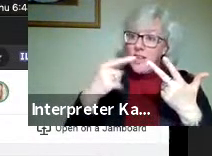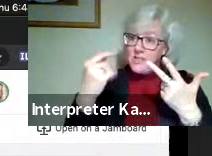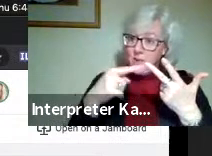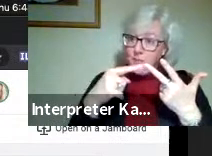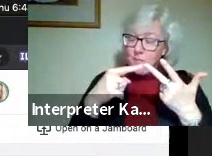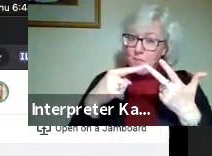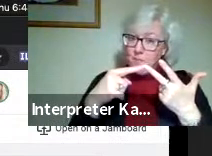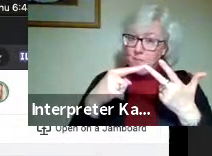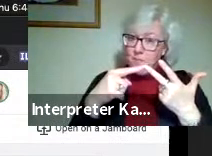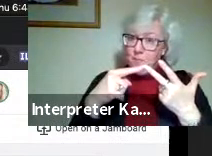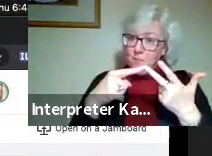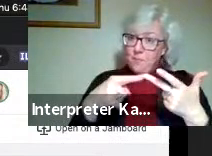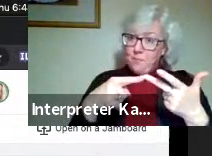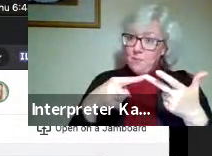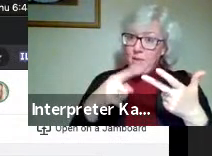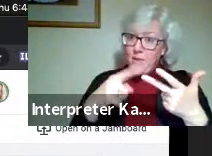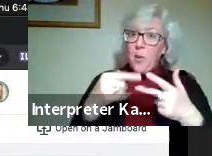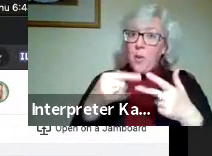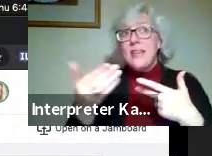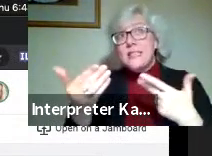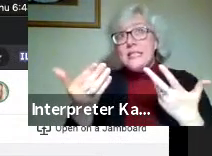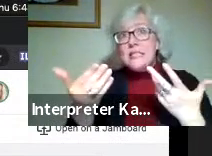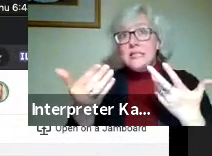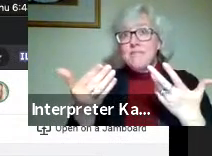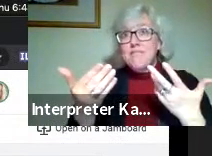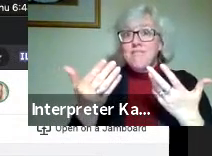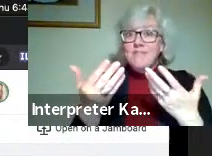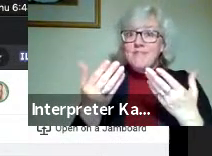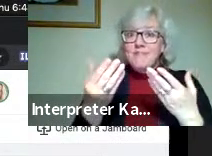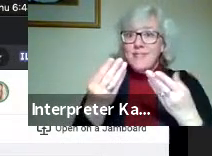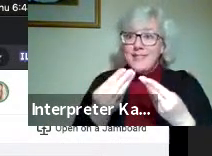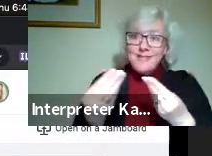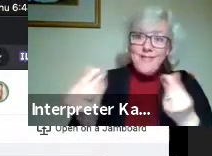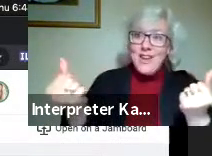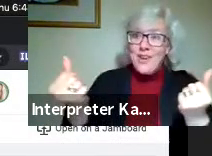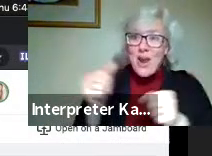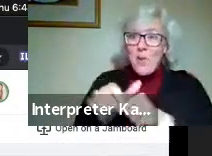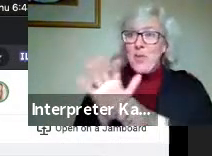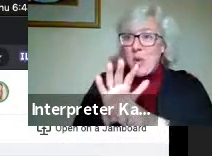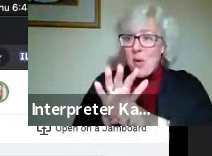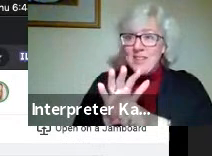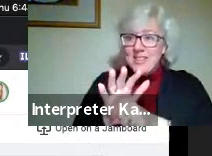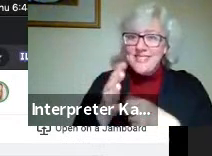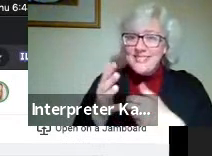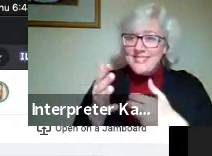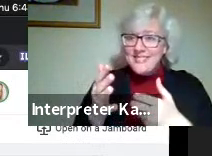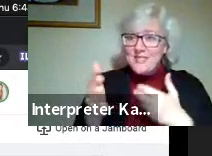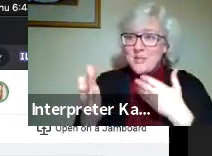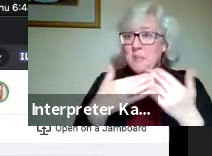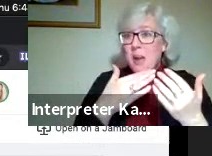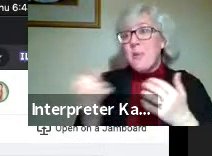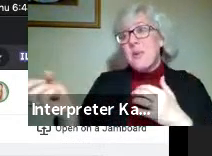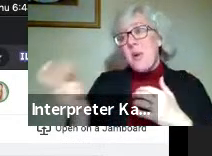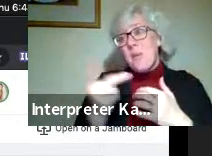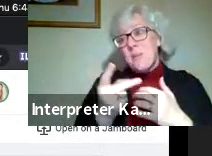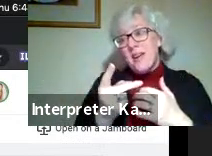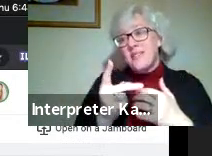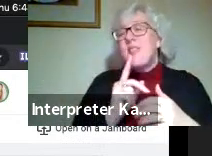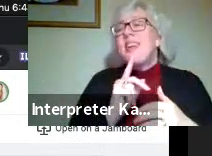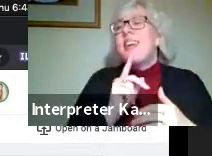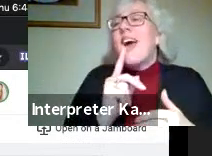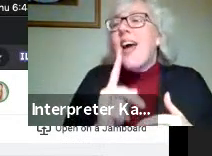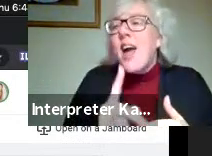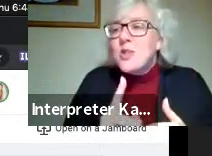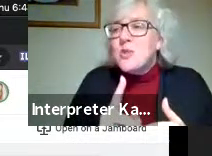when things kind of straighten out with COVID, perhaps we'll go back to the actual